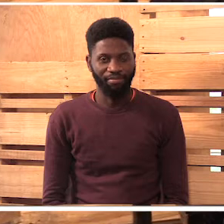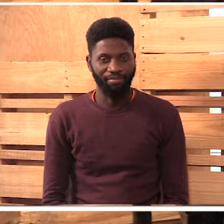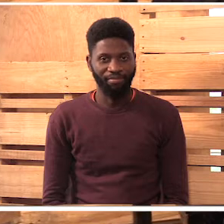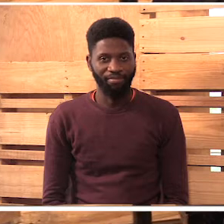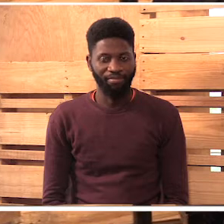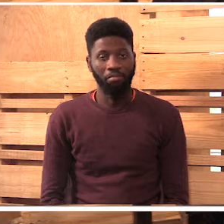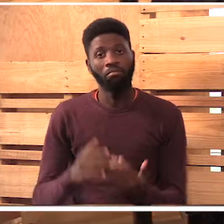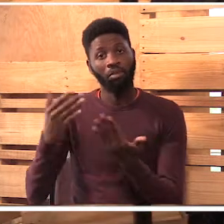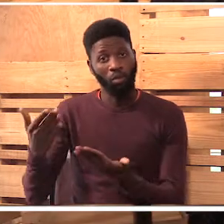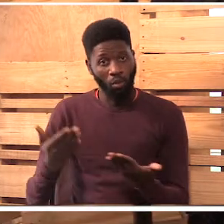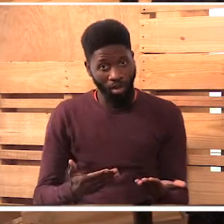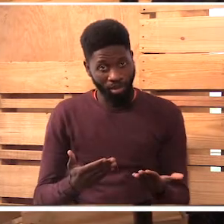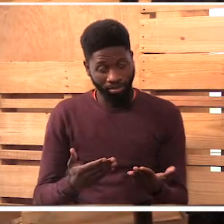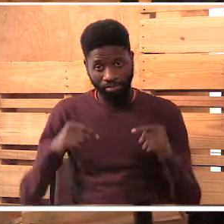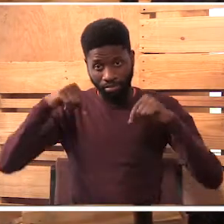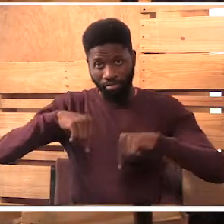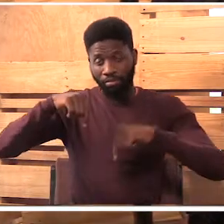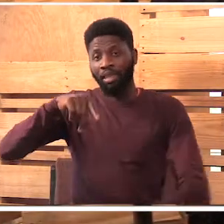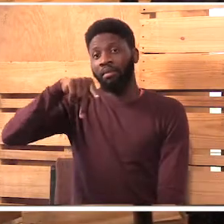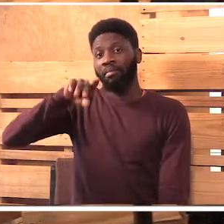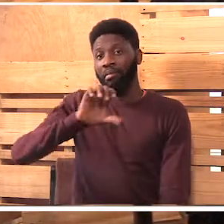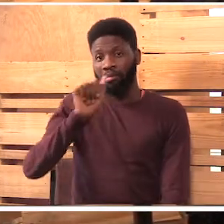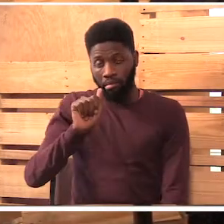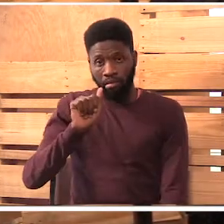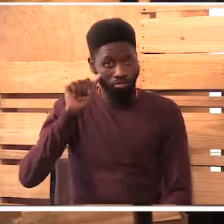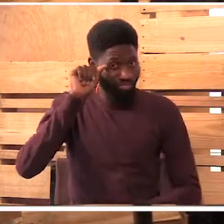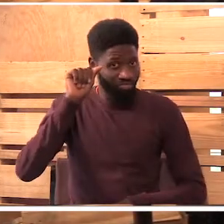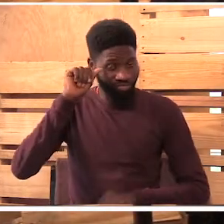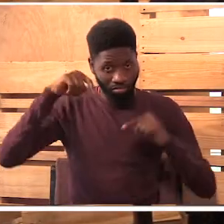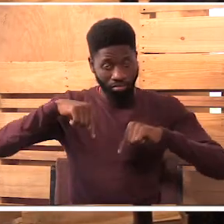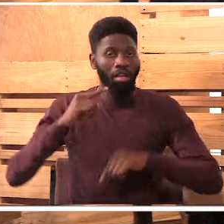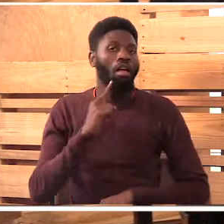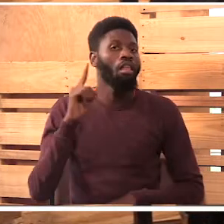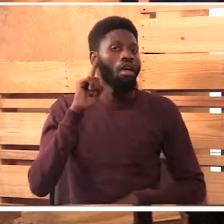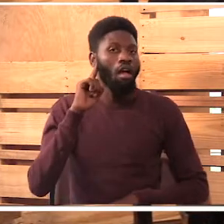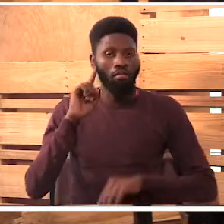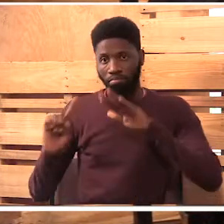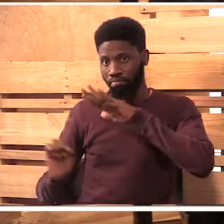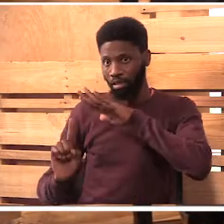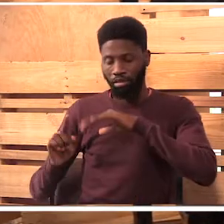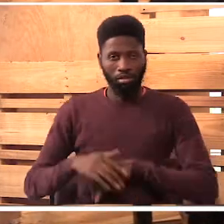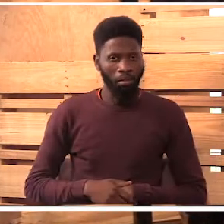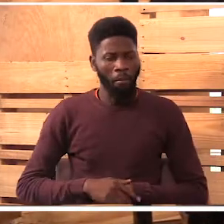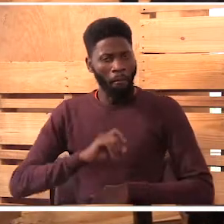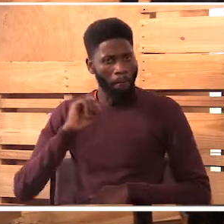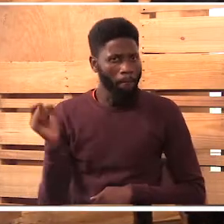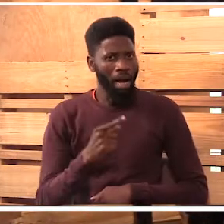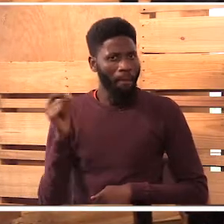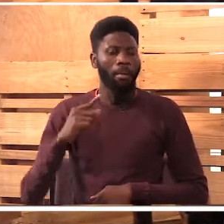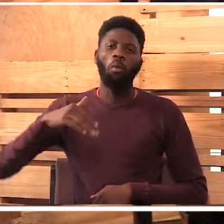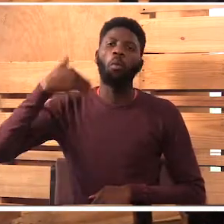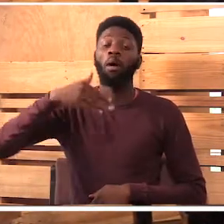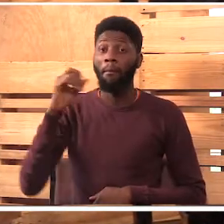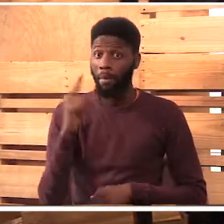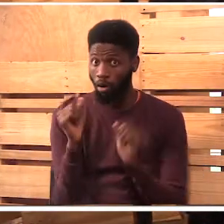Welcome to PC St Andrews, this is the Deaf Ministry. Every month of November at